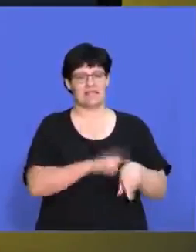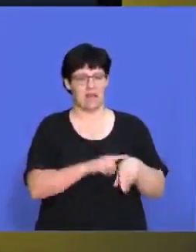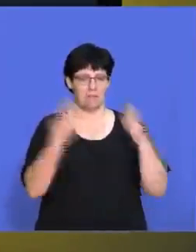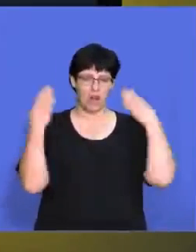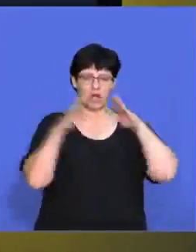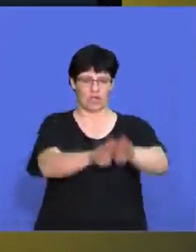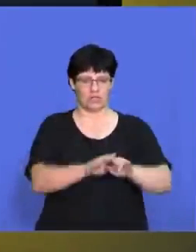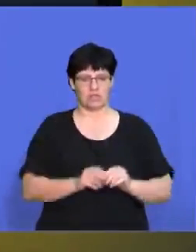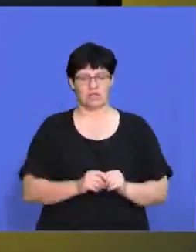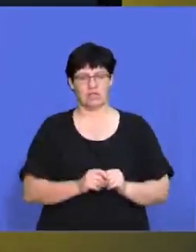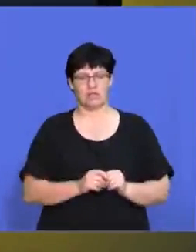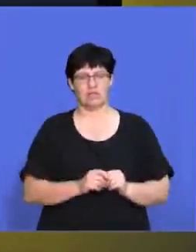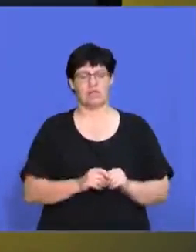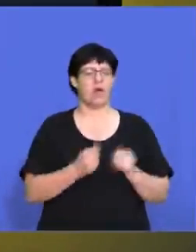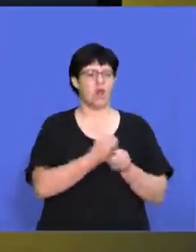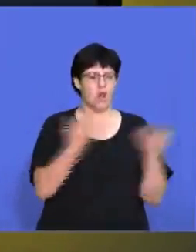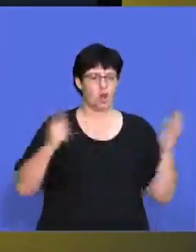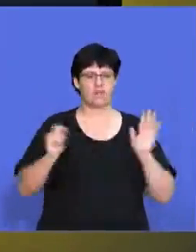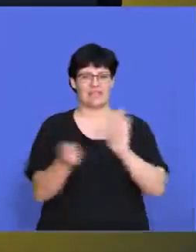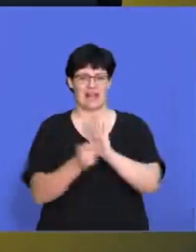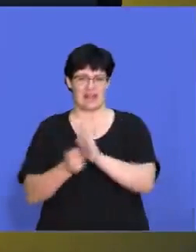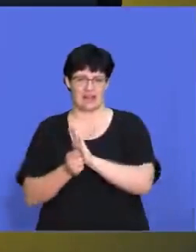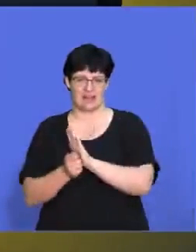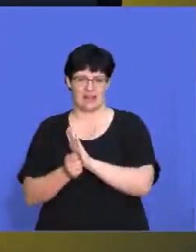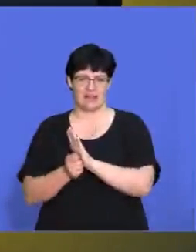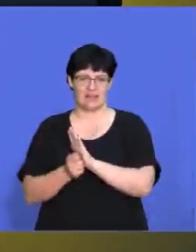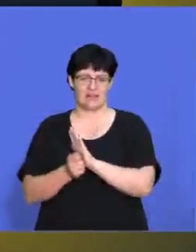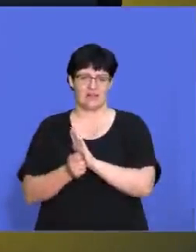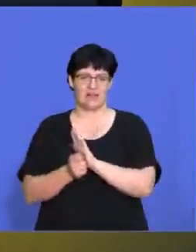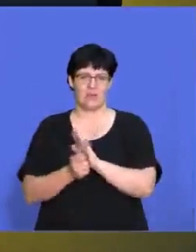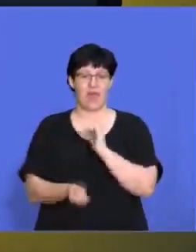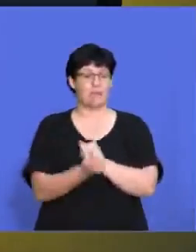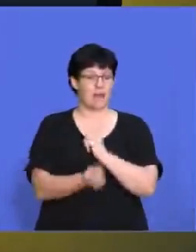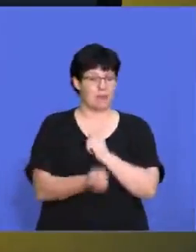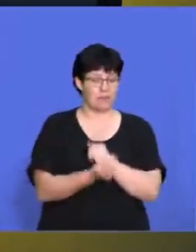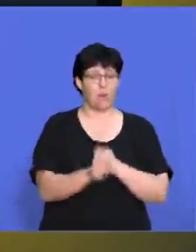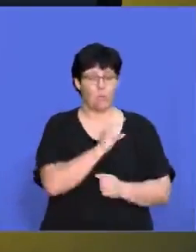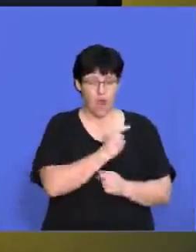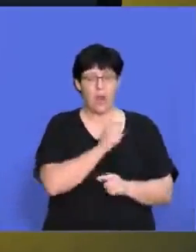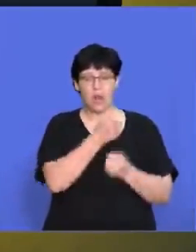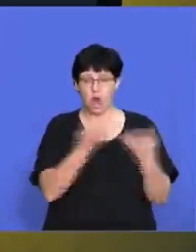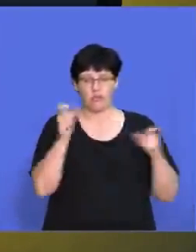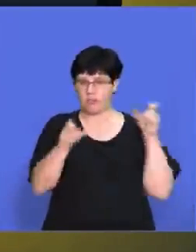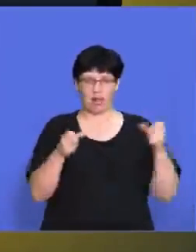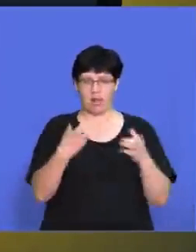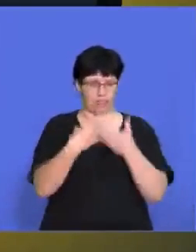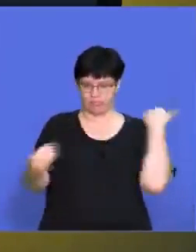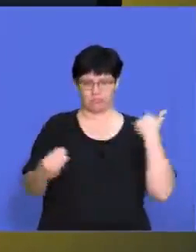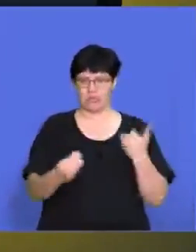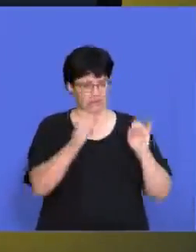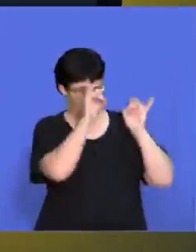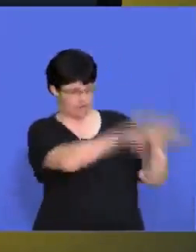that there was a lot of sales that was happening because a lot of consumers had gone without those products